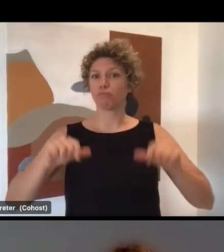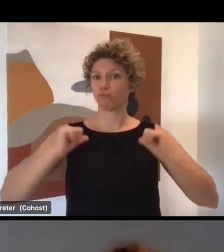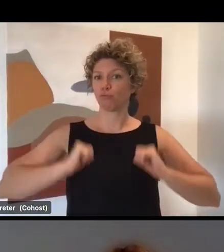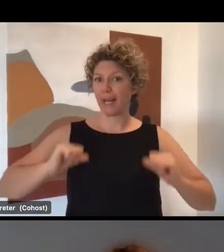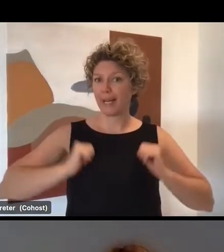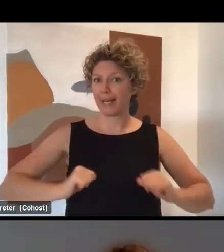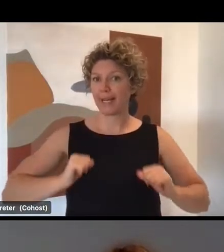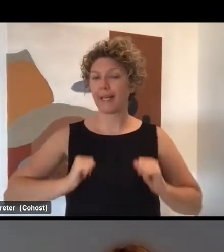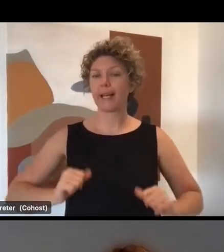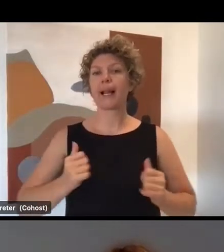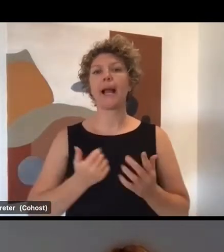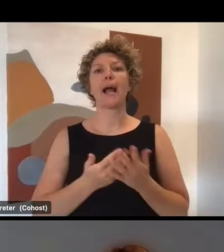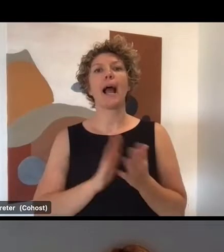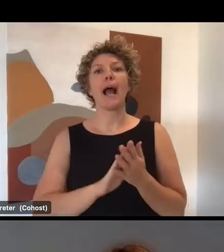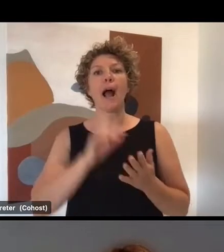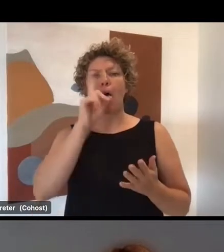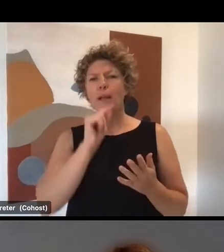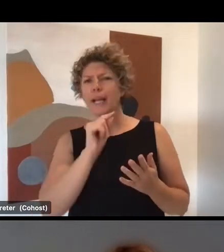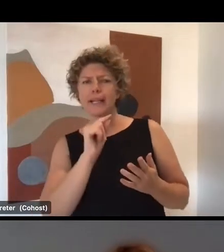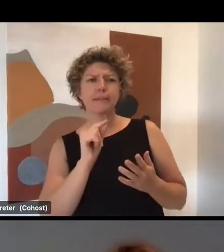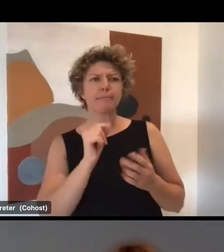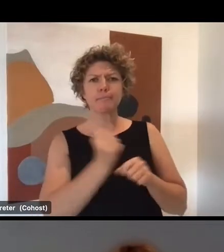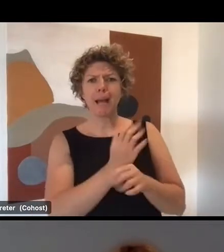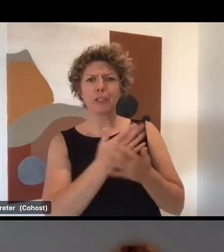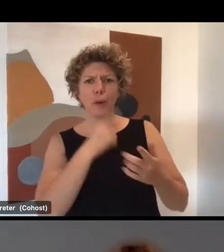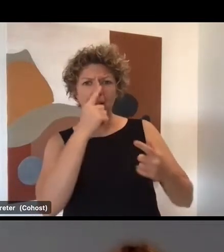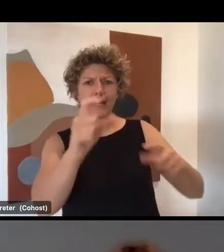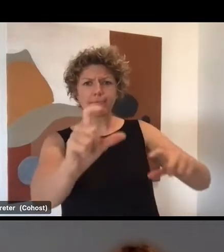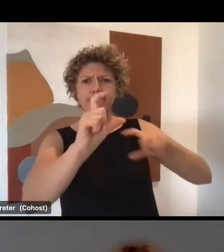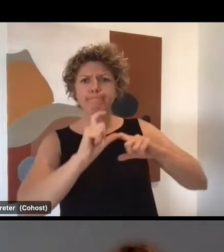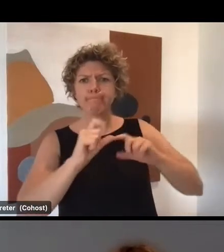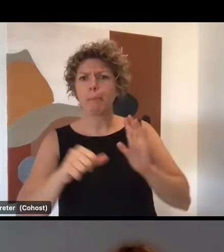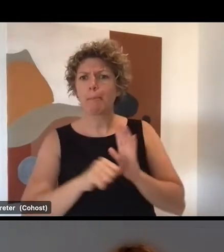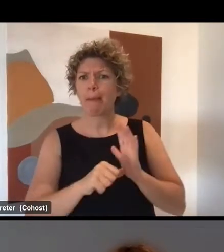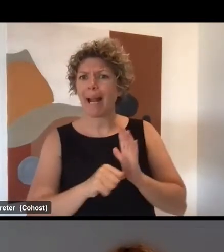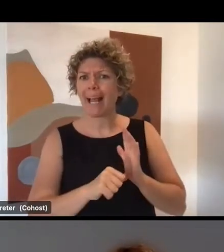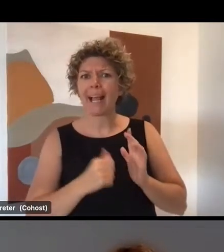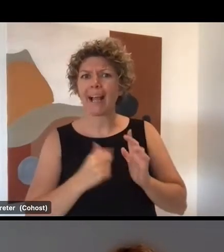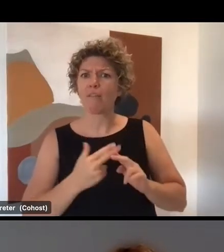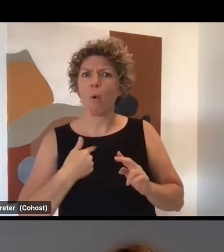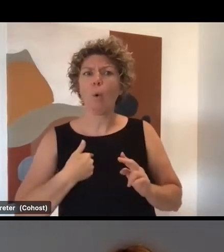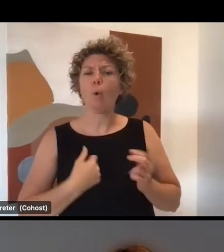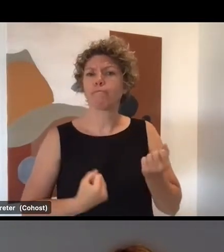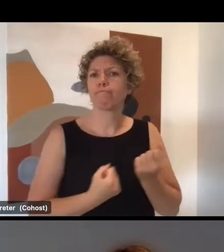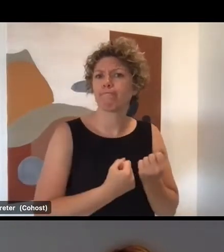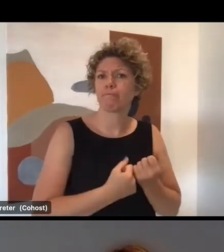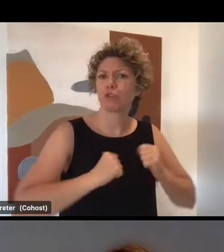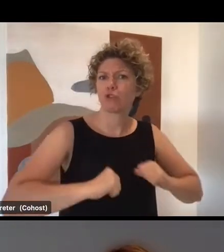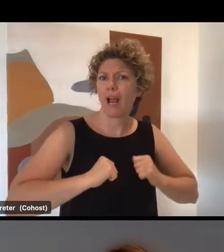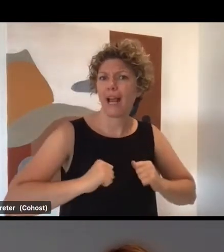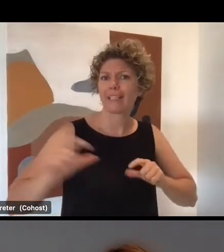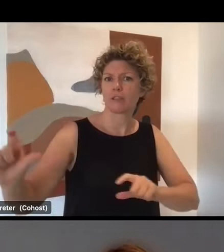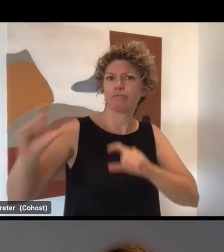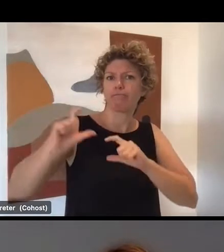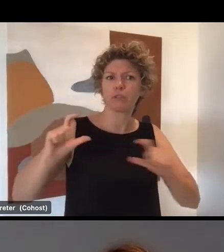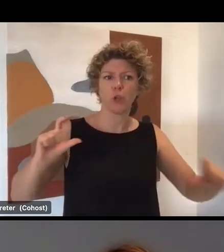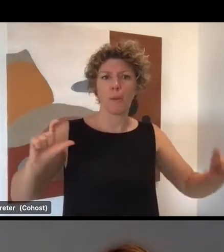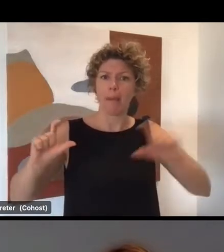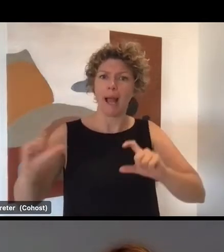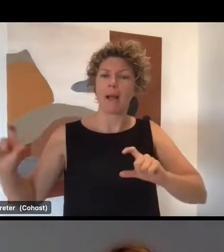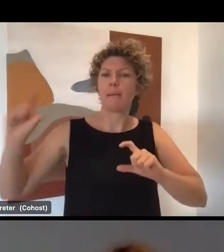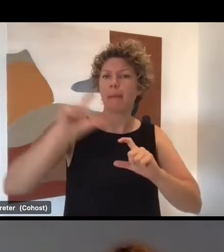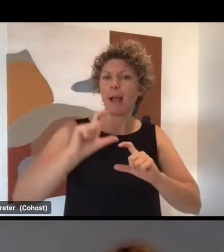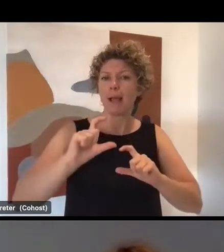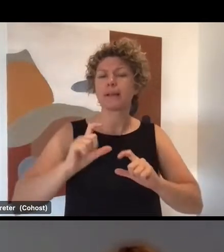facilitating access to subsidies to support training and also supporting high quality work placement opportunities in home care